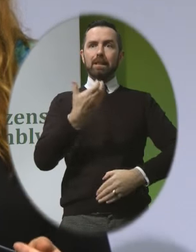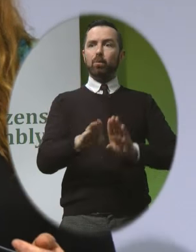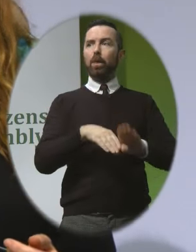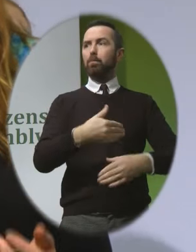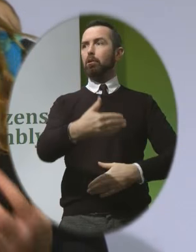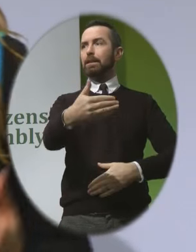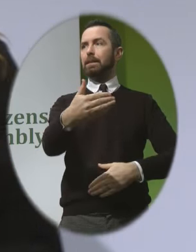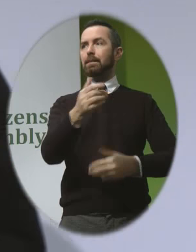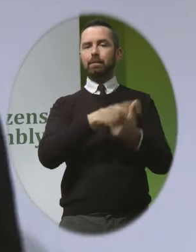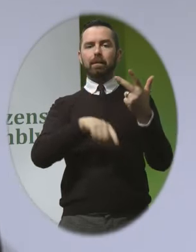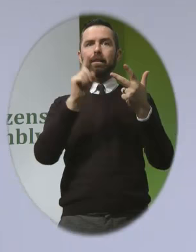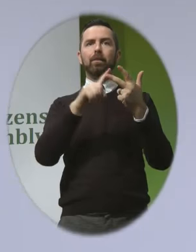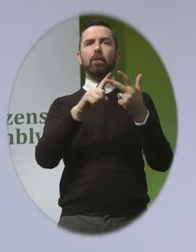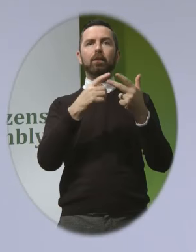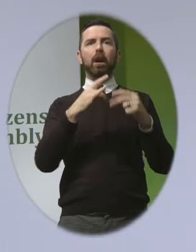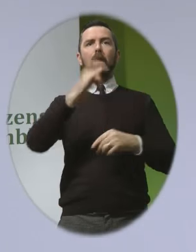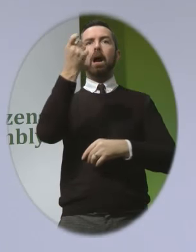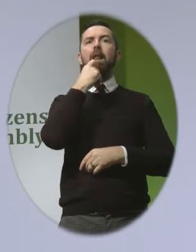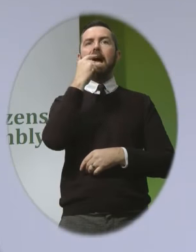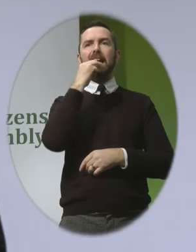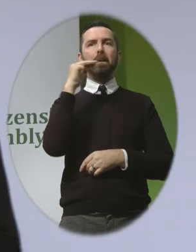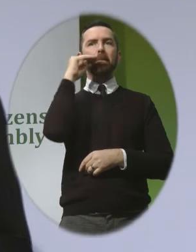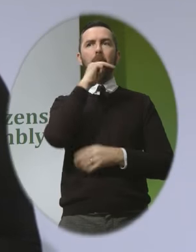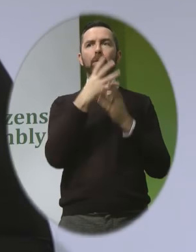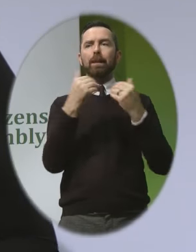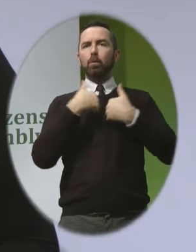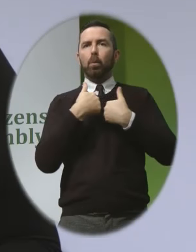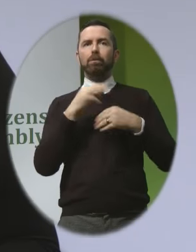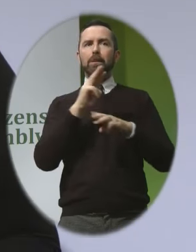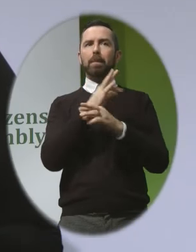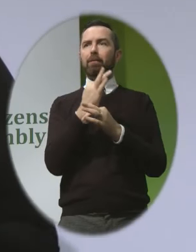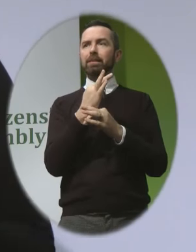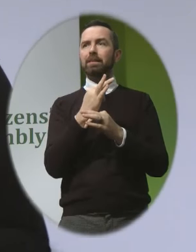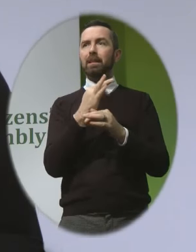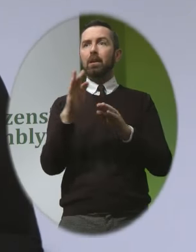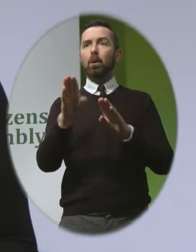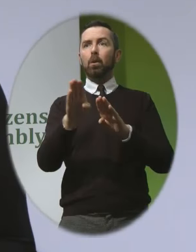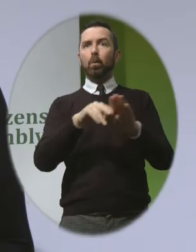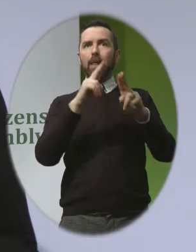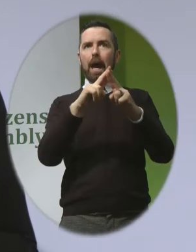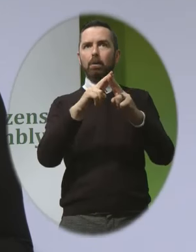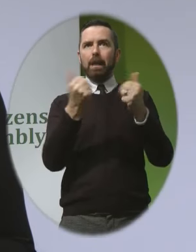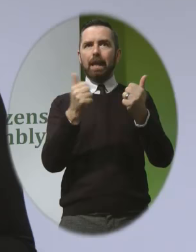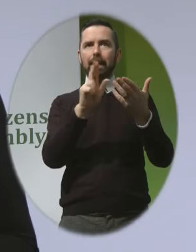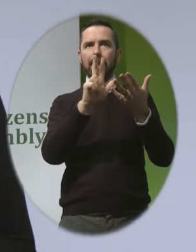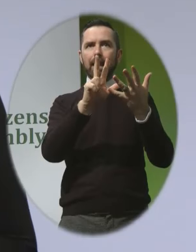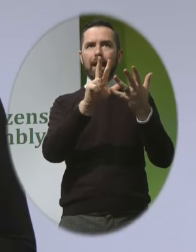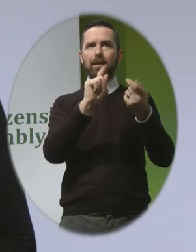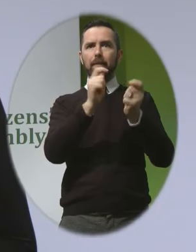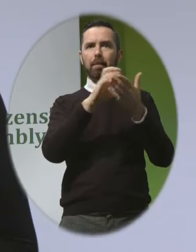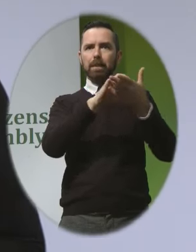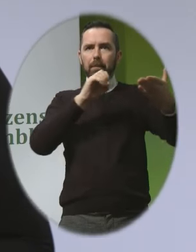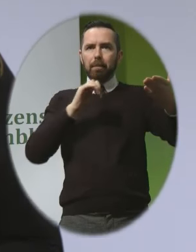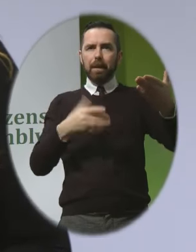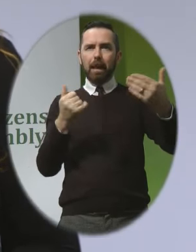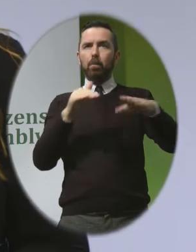a very important concern for us as parents that unless the eighth amendment is repealed it will negatively impact on our children as I grow into